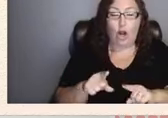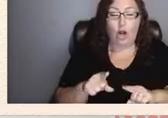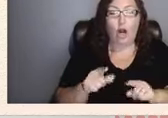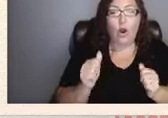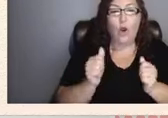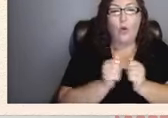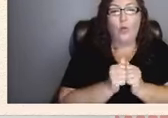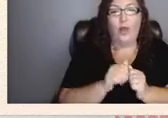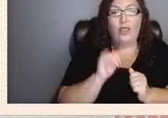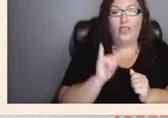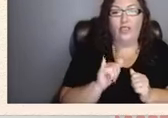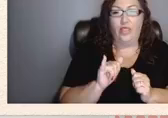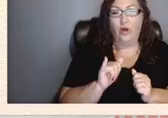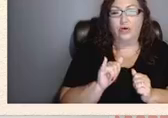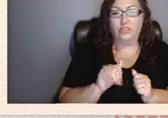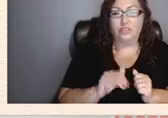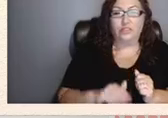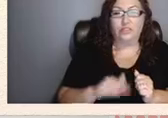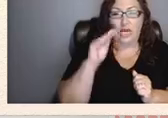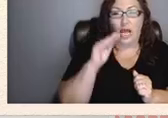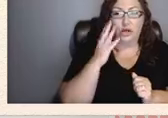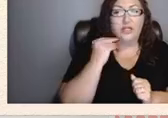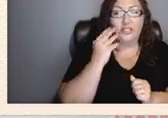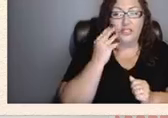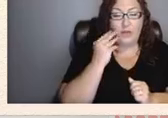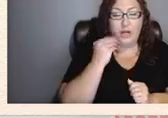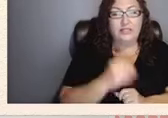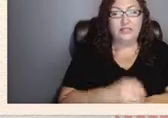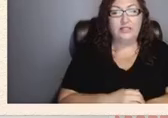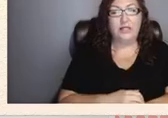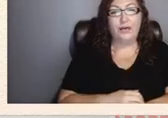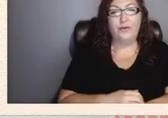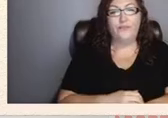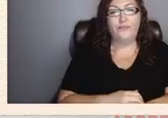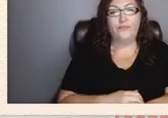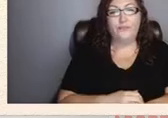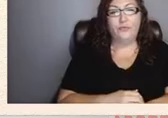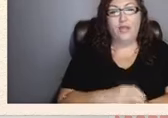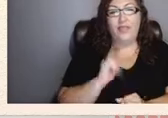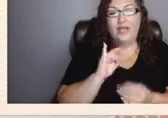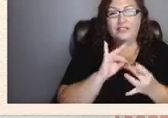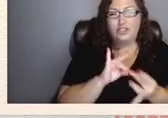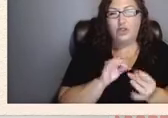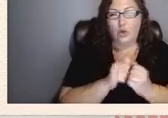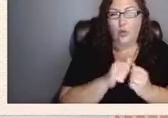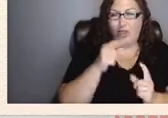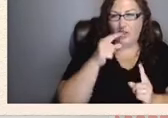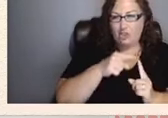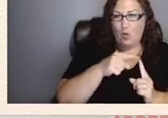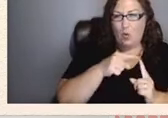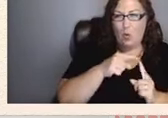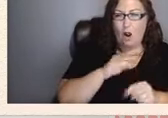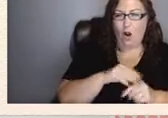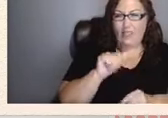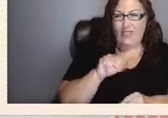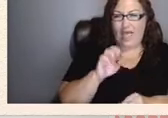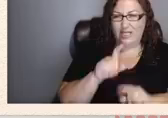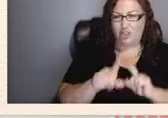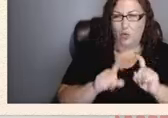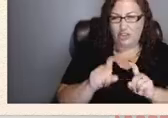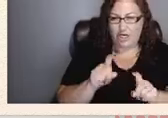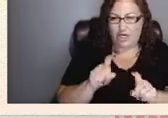adverse childhood experiences are associated with the score on the ace questionnaire so